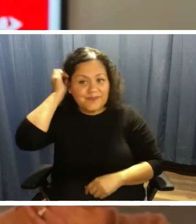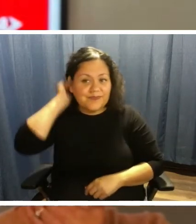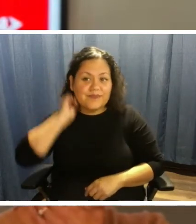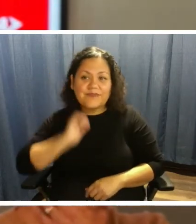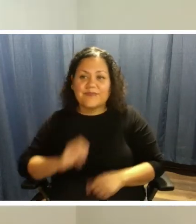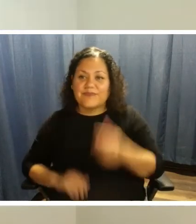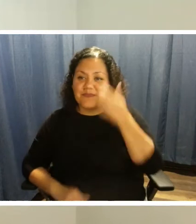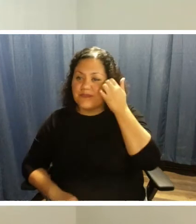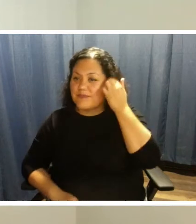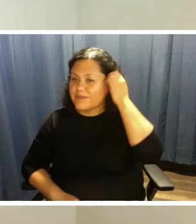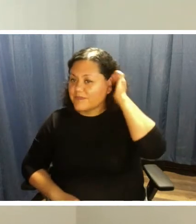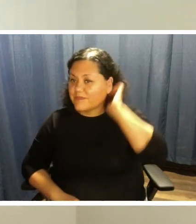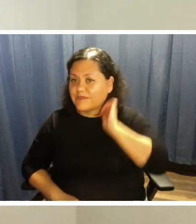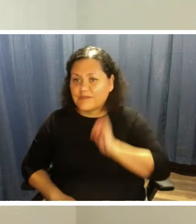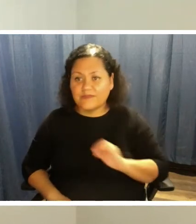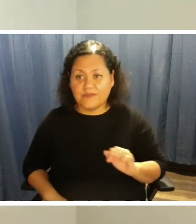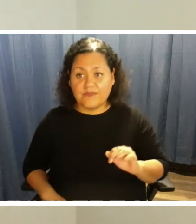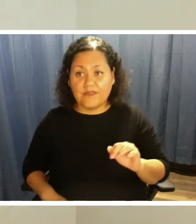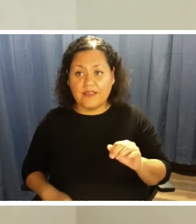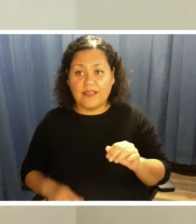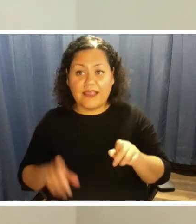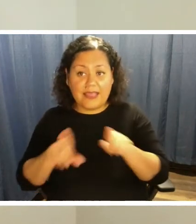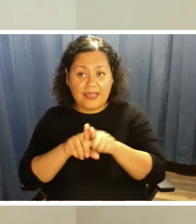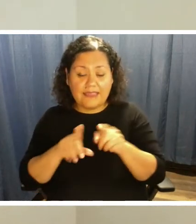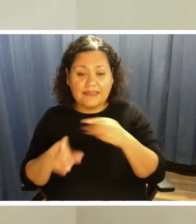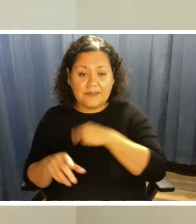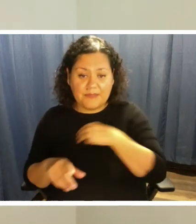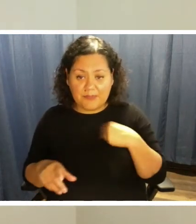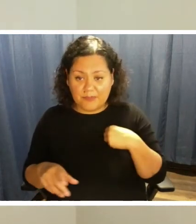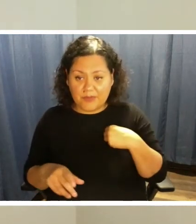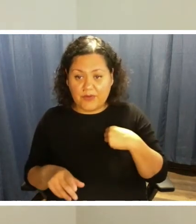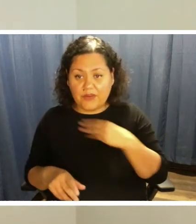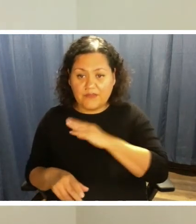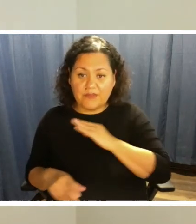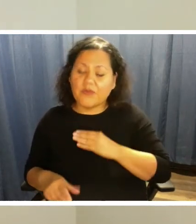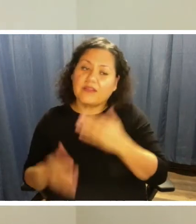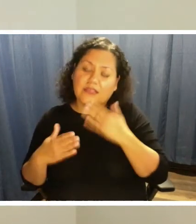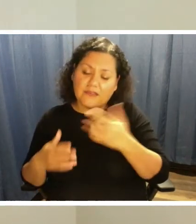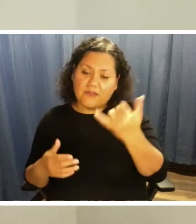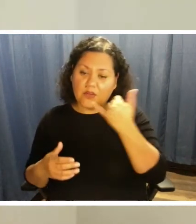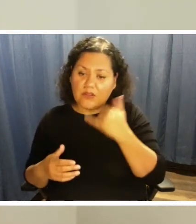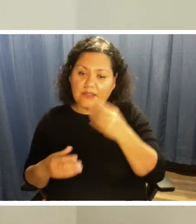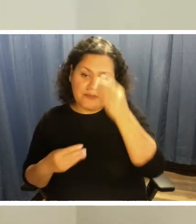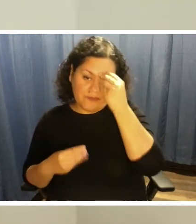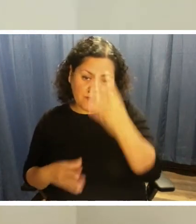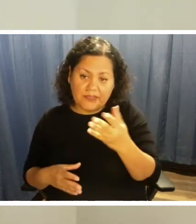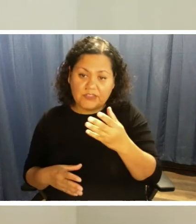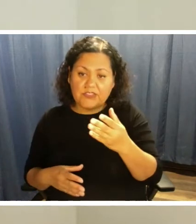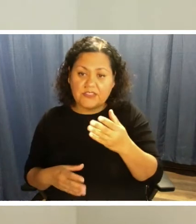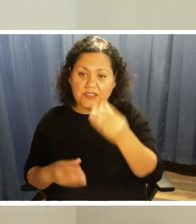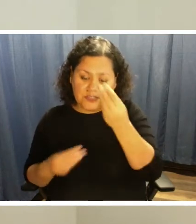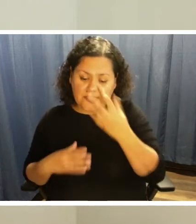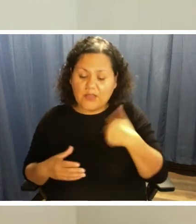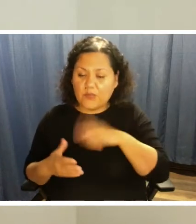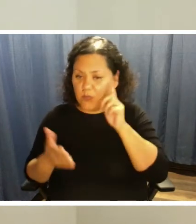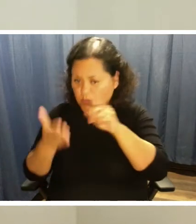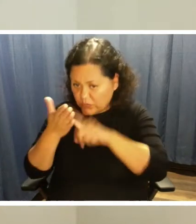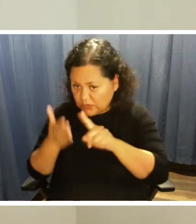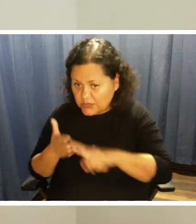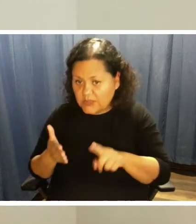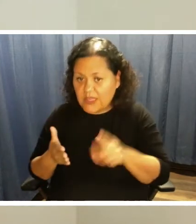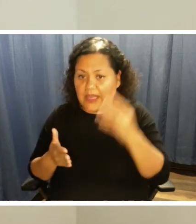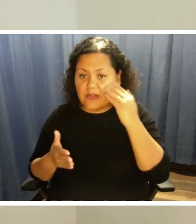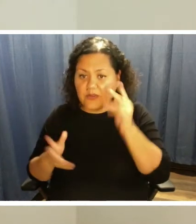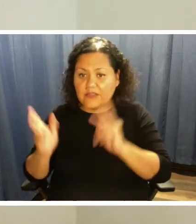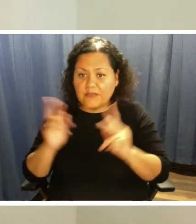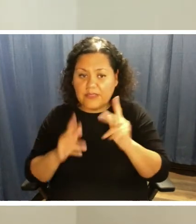And let me say this, Judy, as a member of the board, I appreciate your call and the information that we certainly will look into this. I know the people at